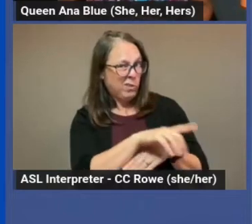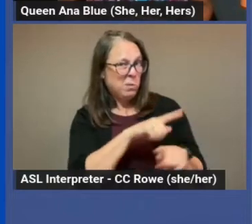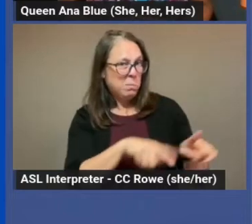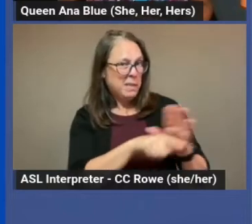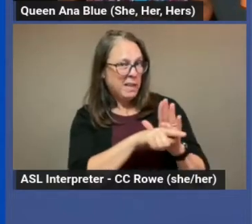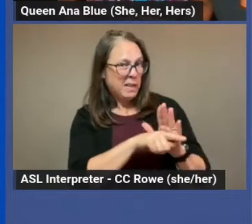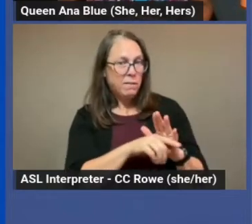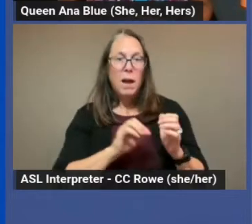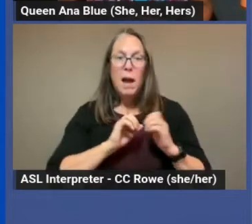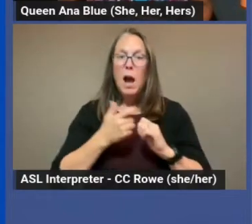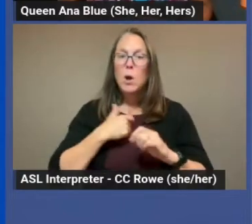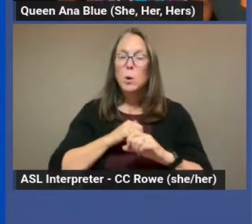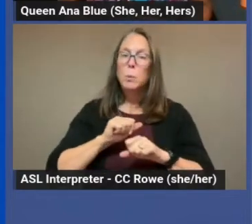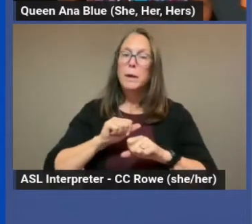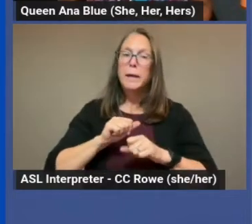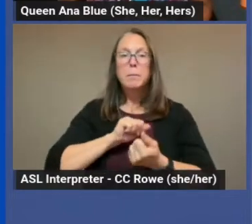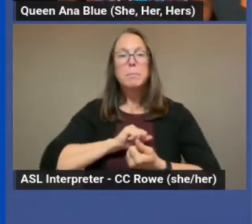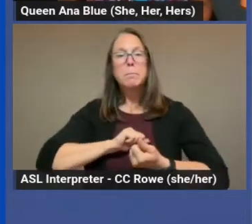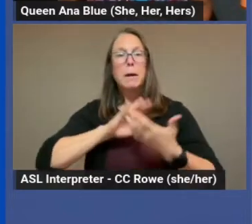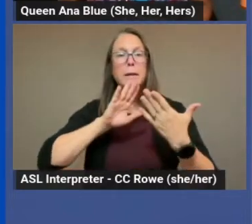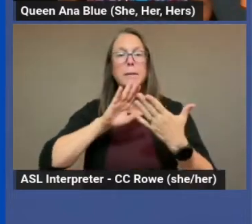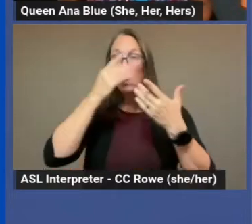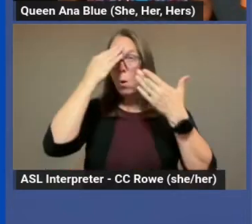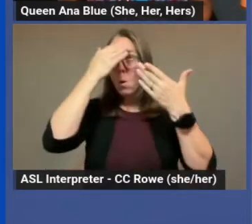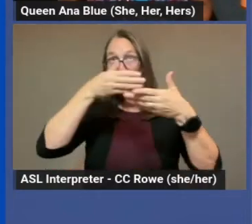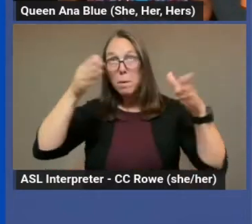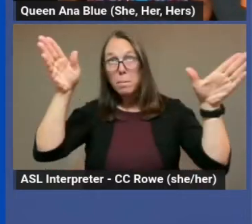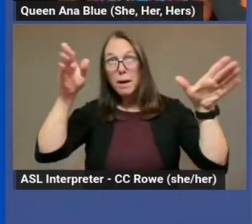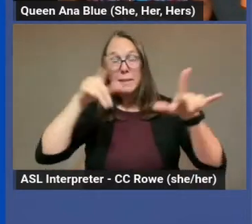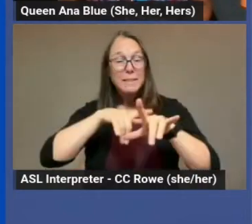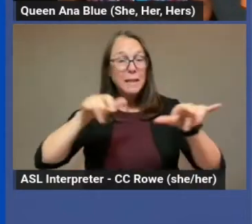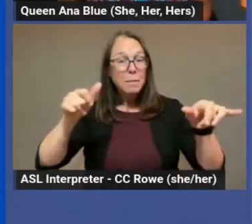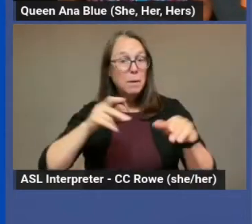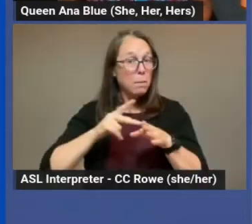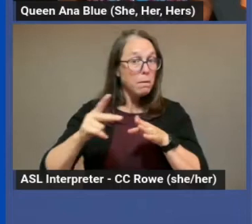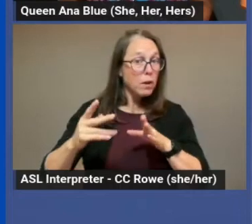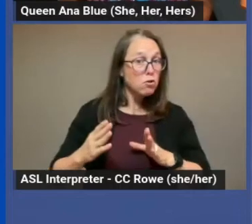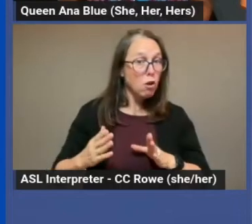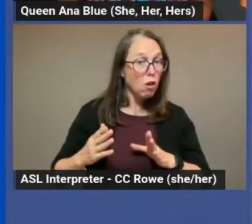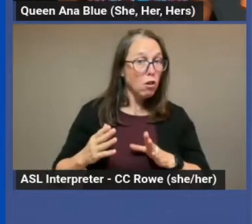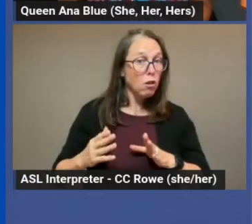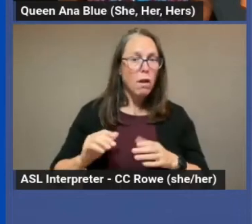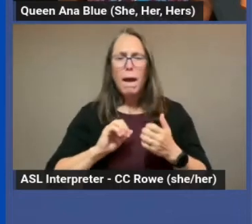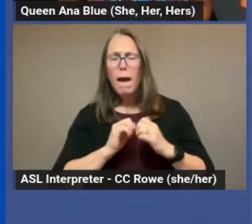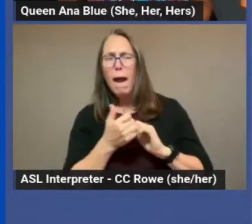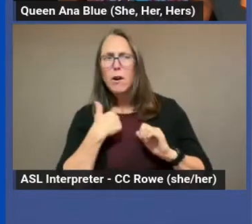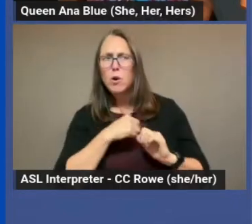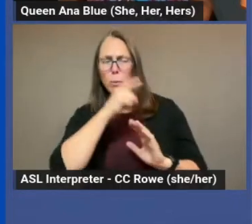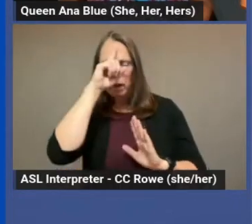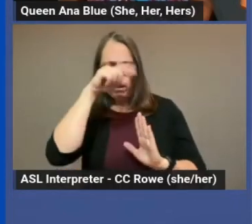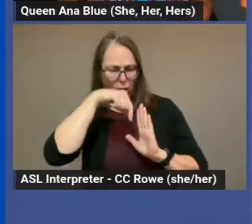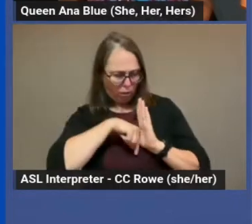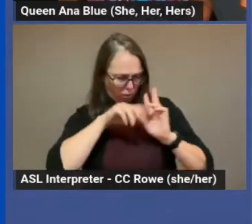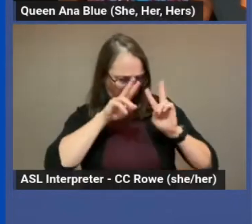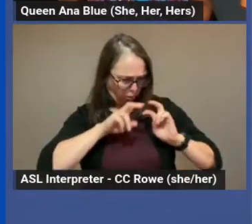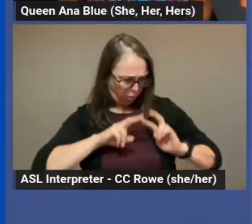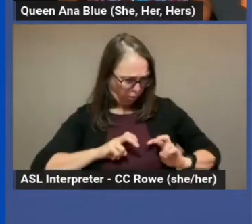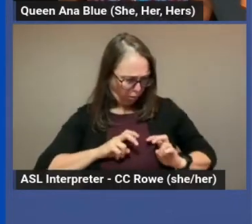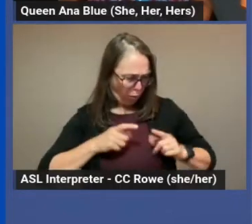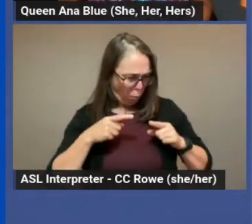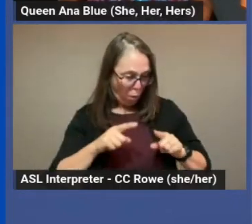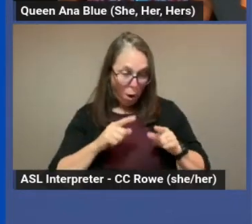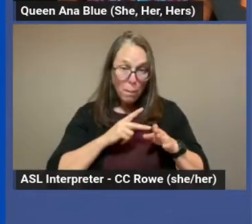How do we practice being open-minded while being professional? How do we practice critical thinking while being a professional?